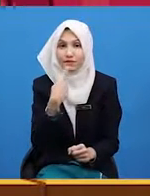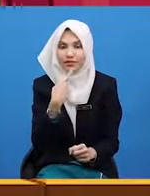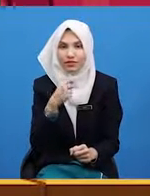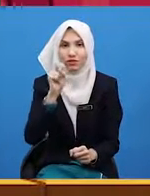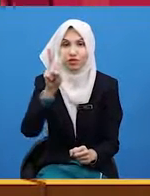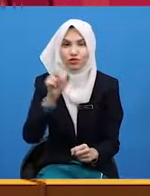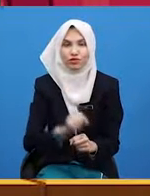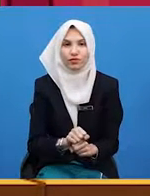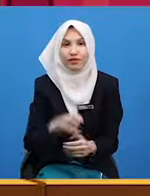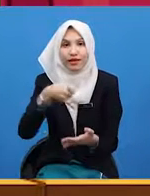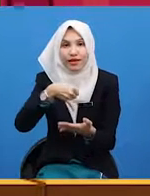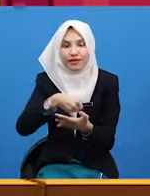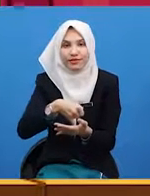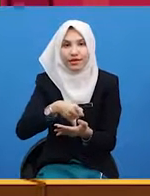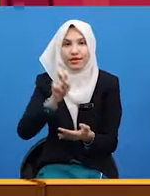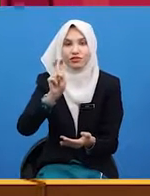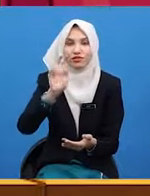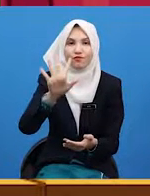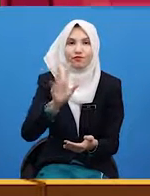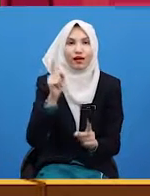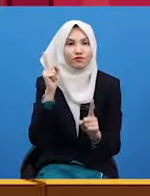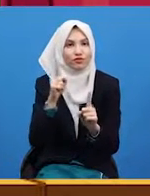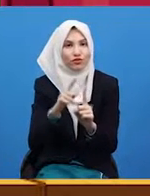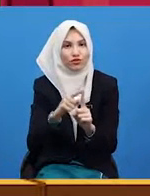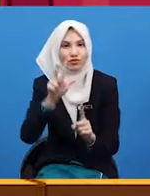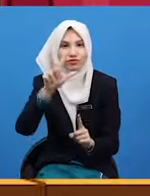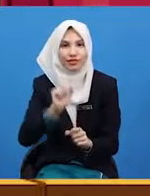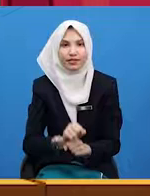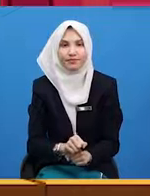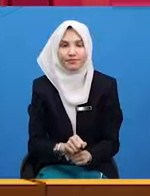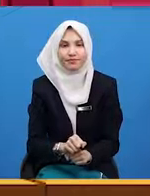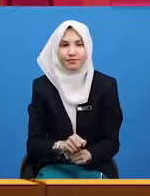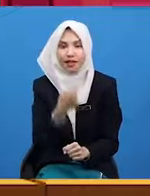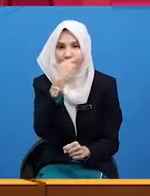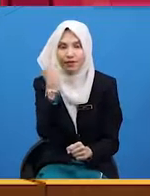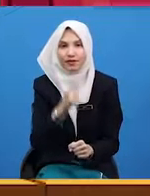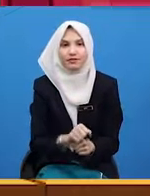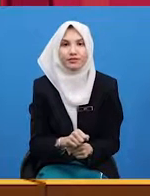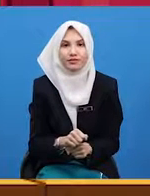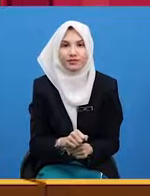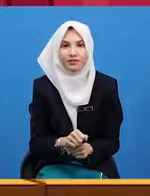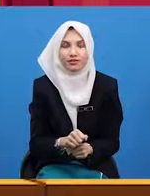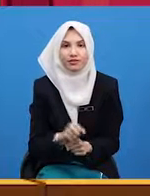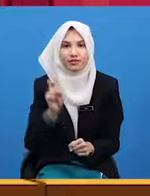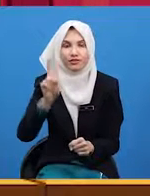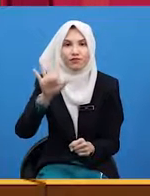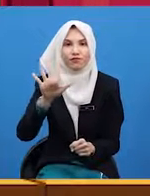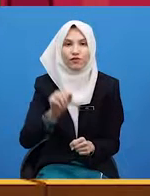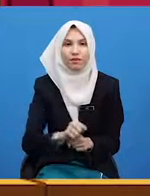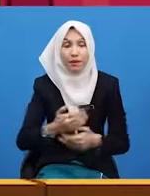25 to 3. Because there is 25 minutes